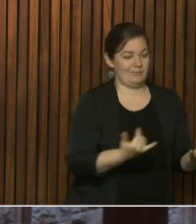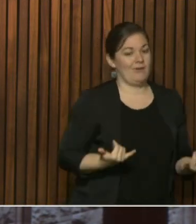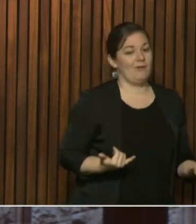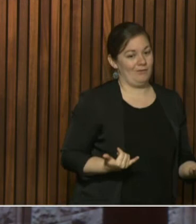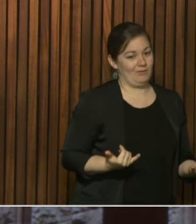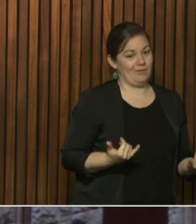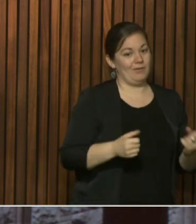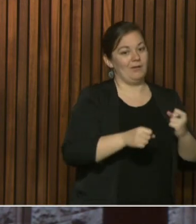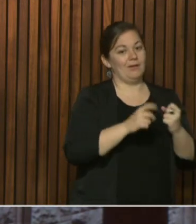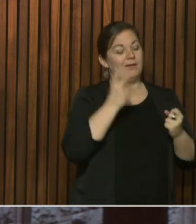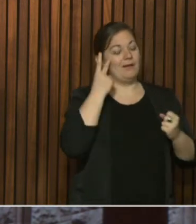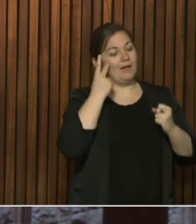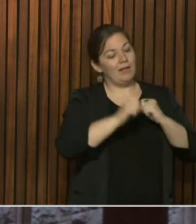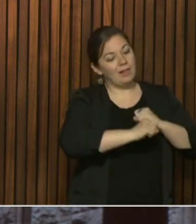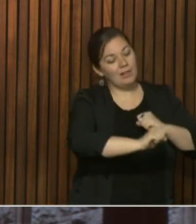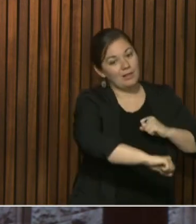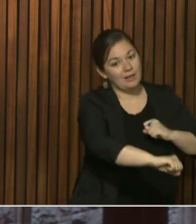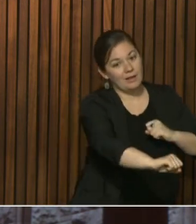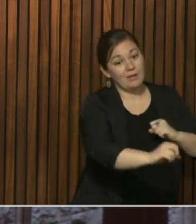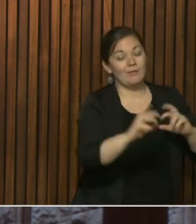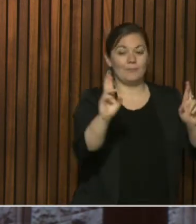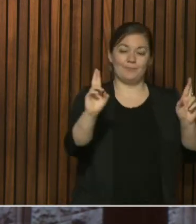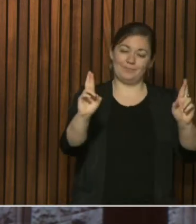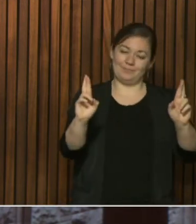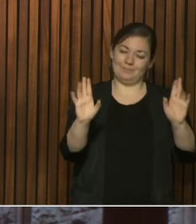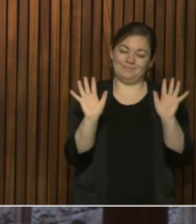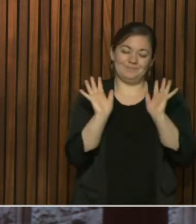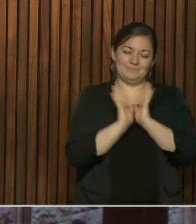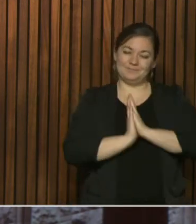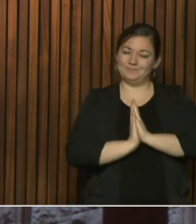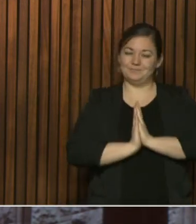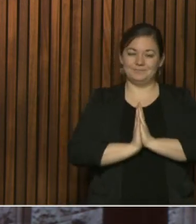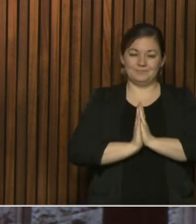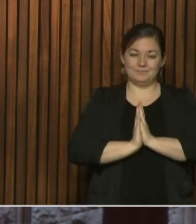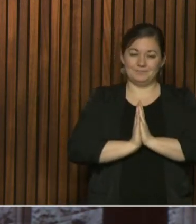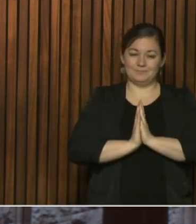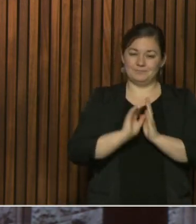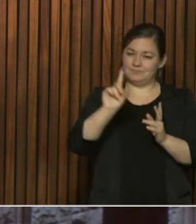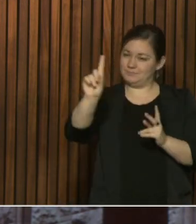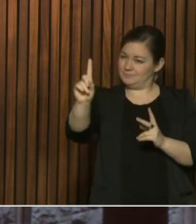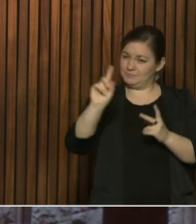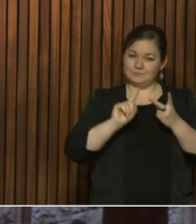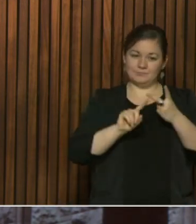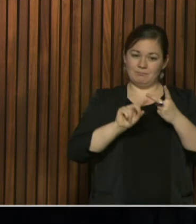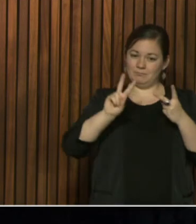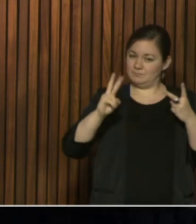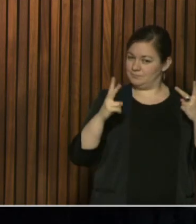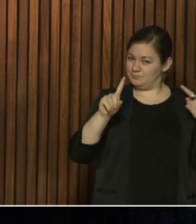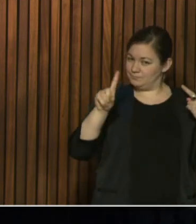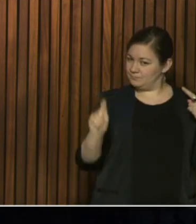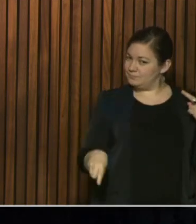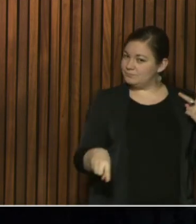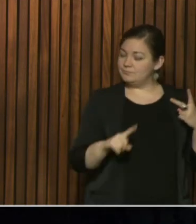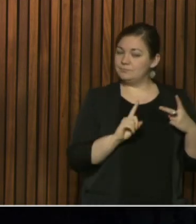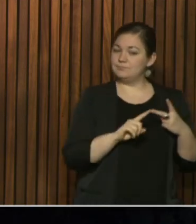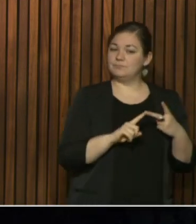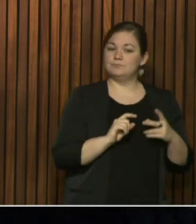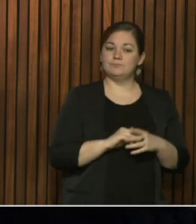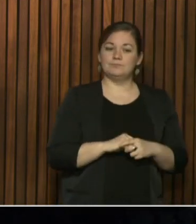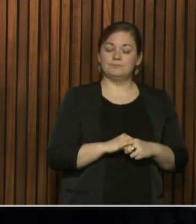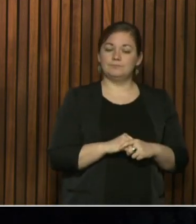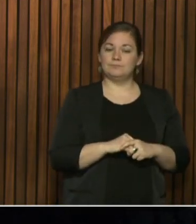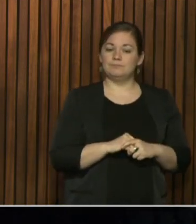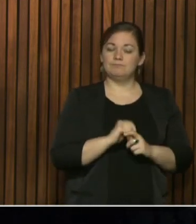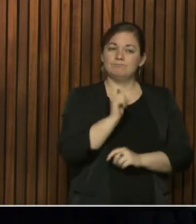let's stay tuned. Follow-up? My follow-up is what do the numbers have to be